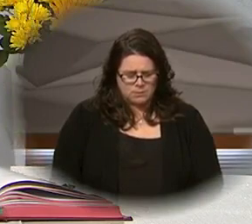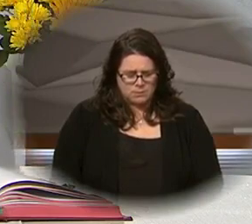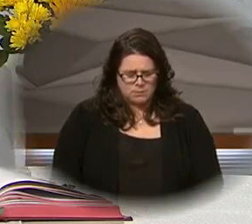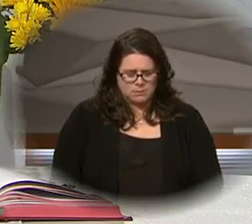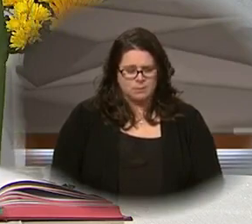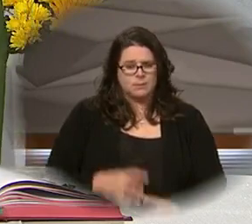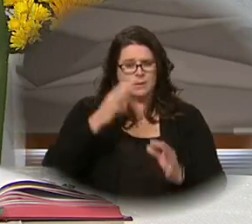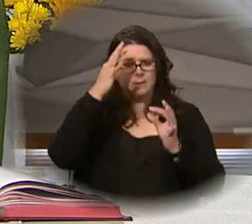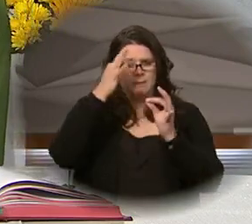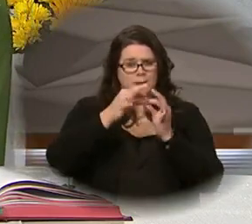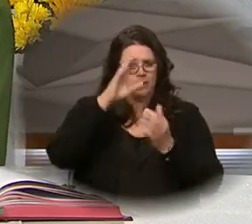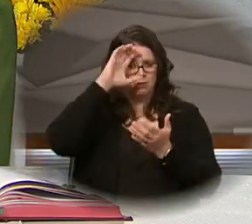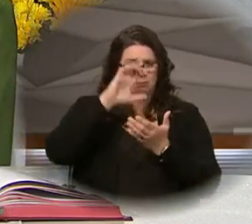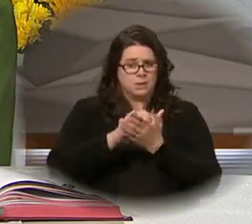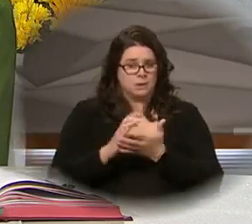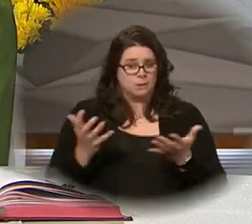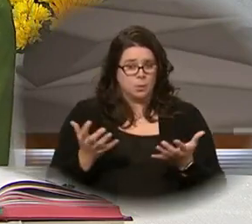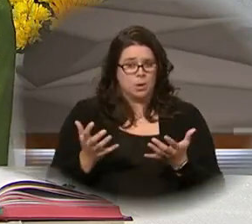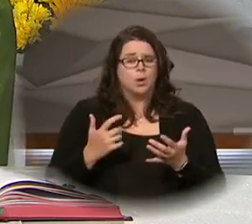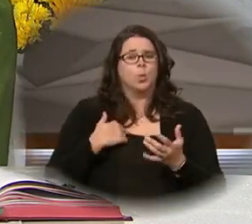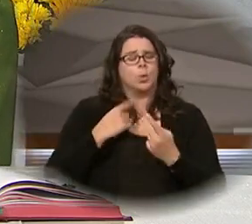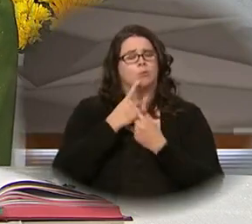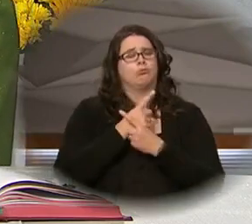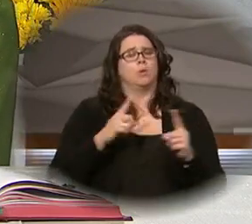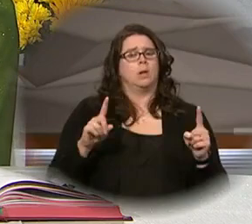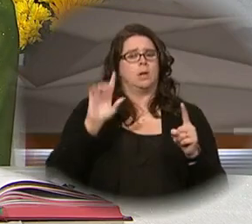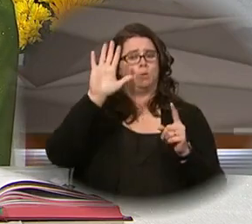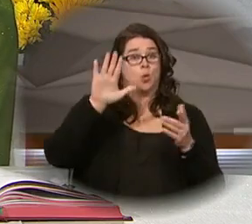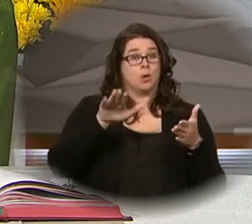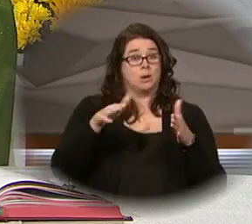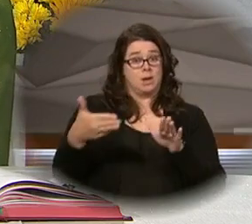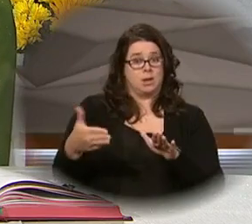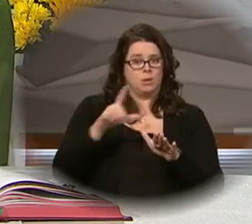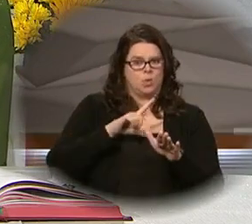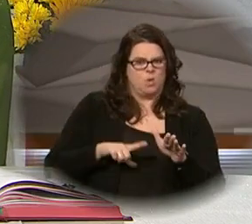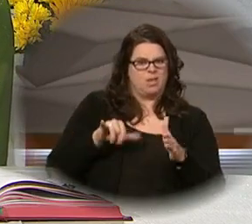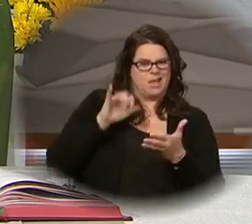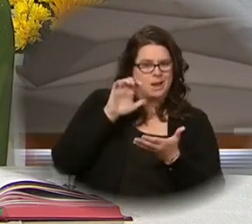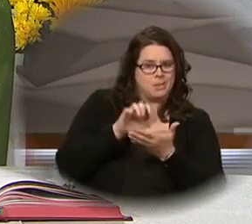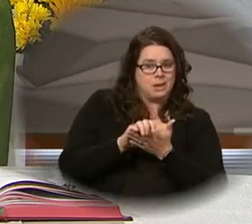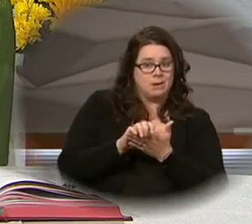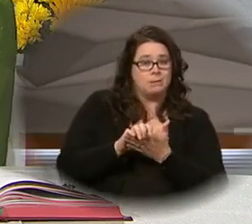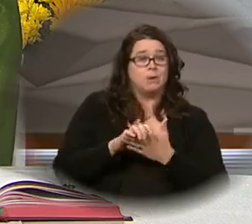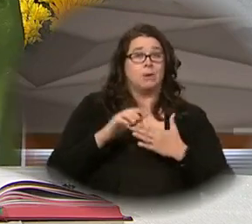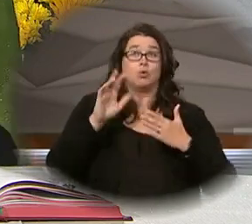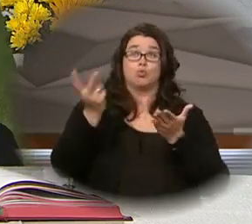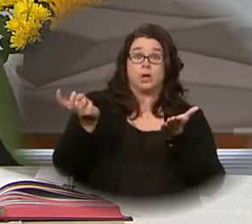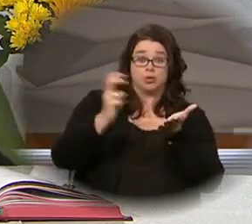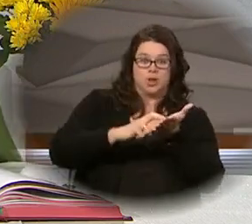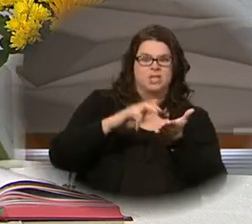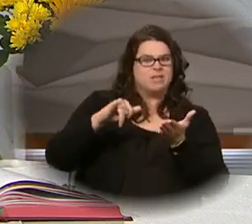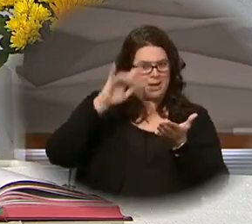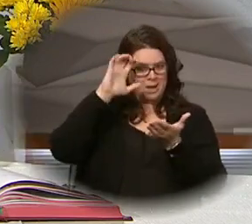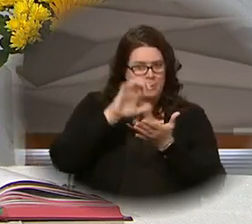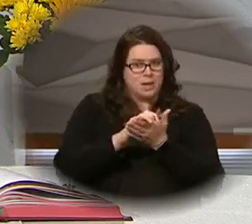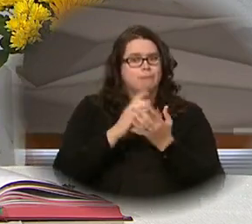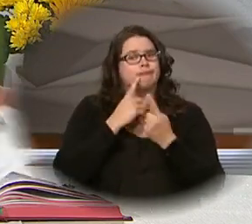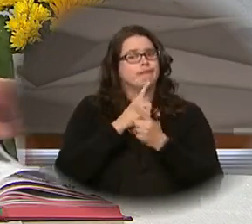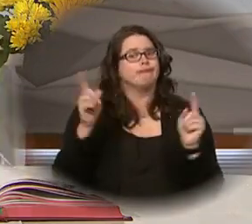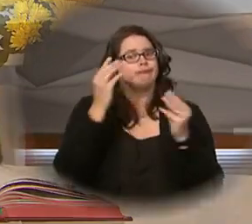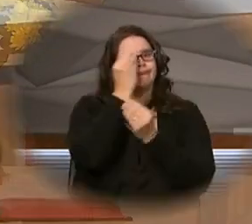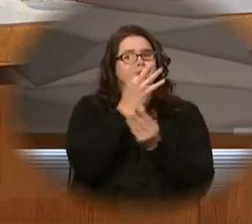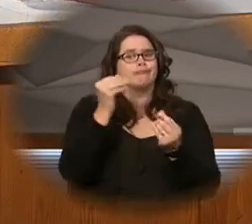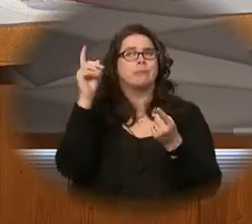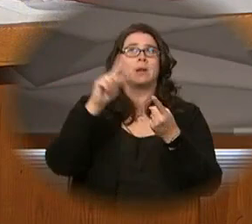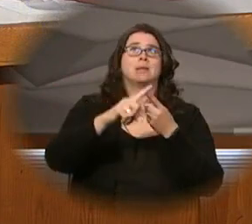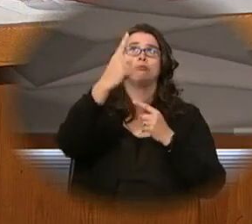The mystery of faith. We proclaim your death, O Lord, and profess your resurrection until you